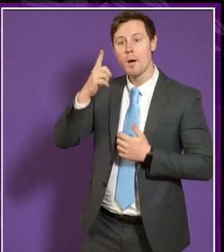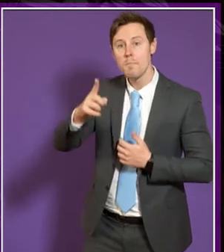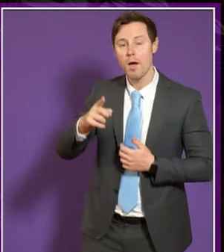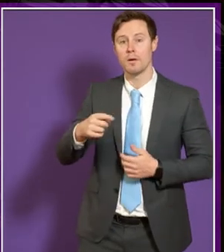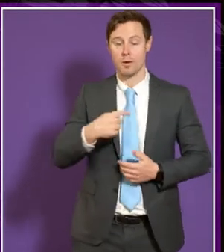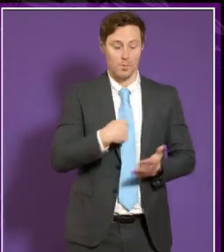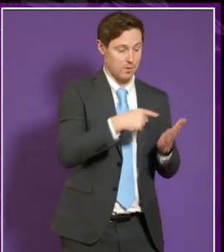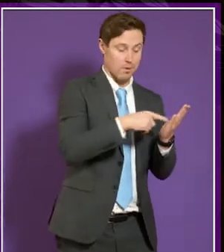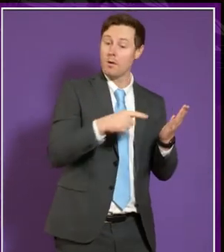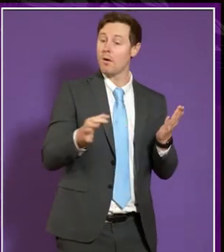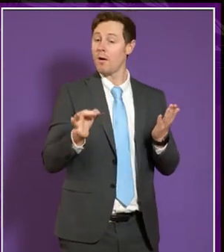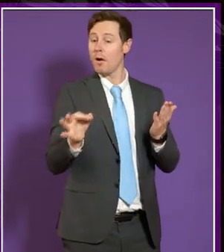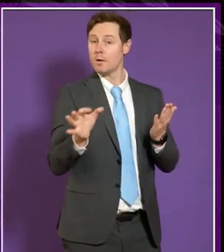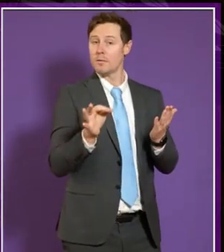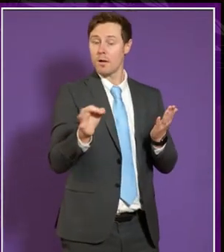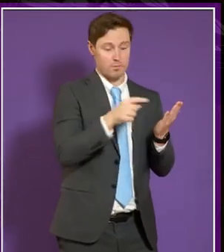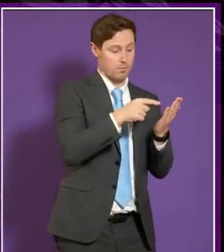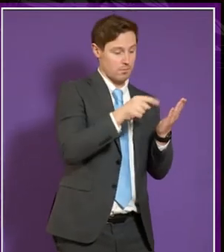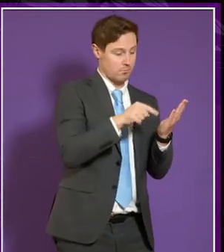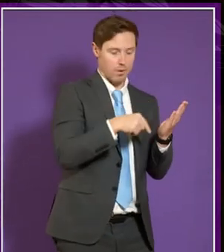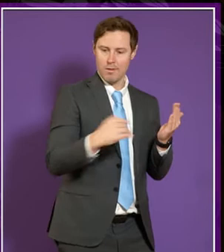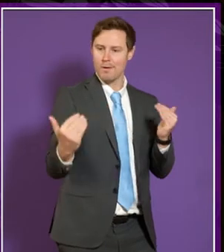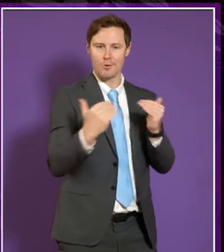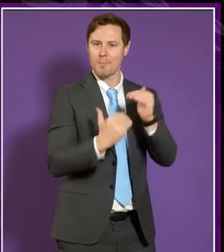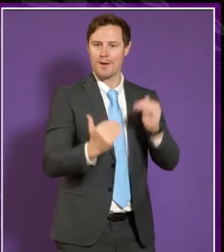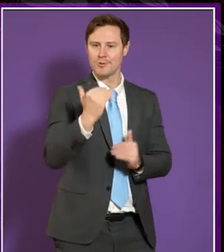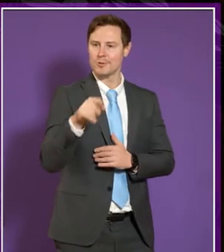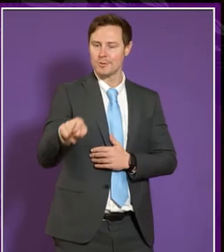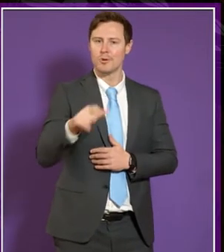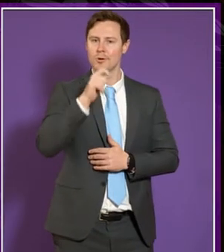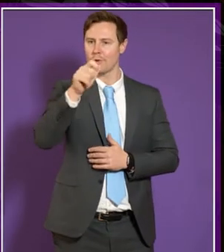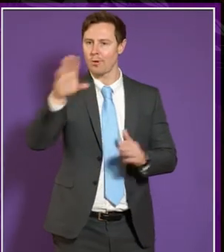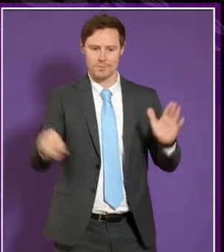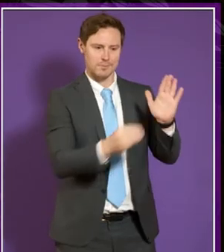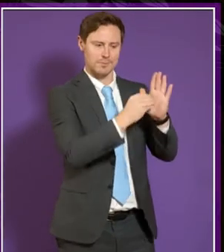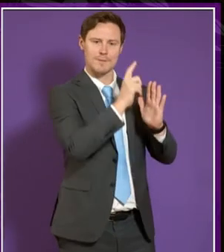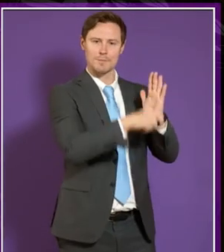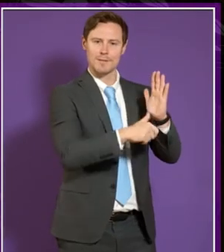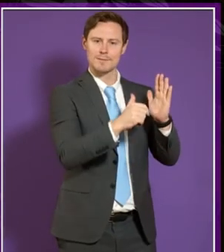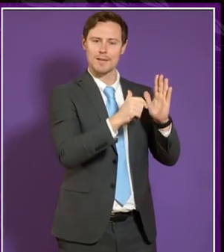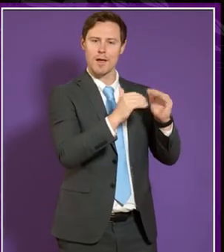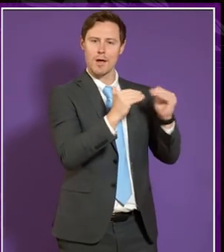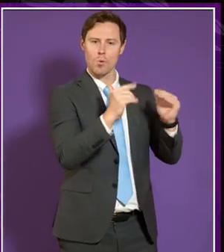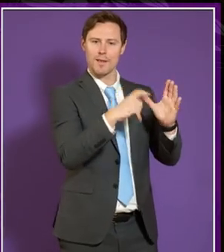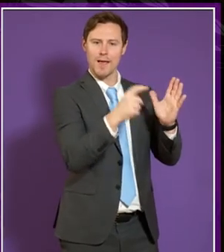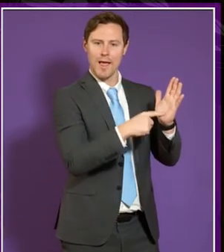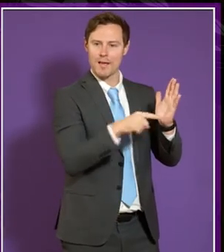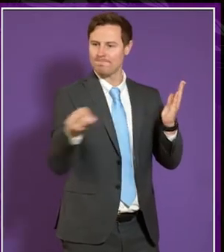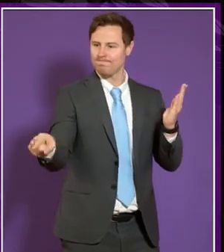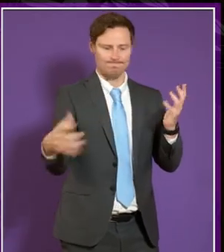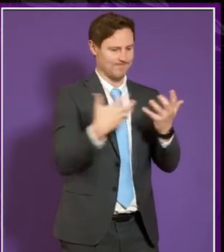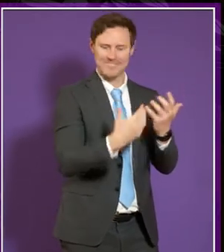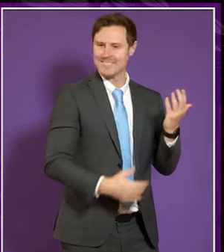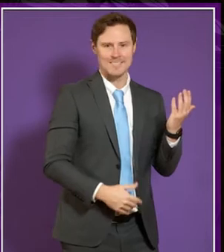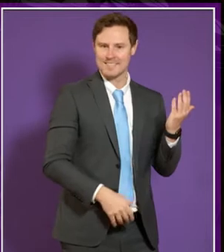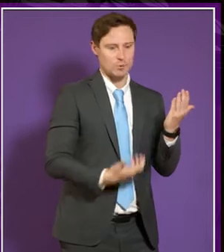criteria to be recognized as having a disability under the Equality Act. So we're working